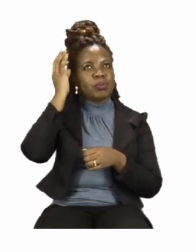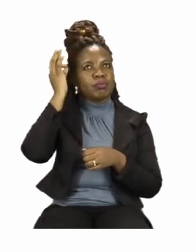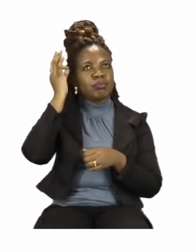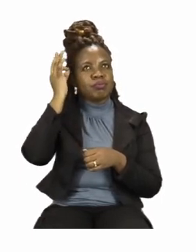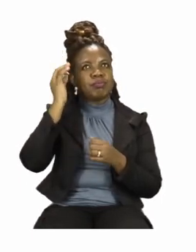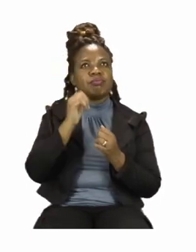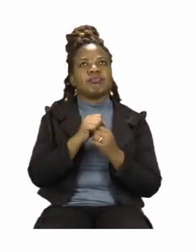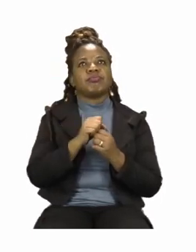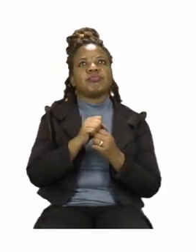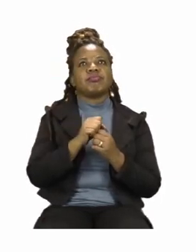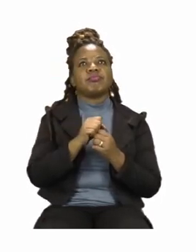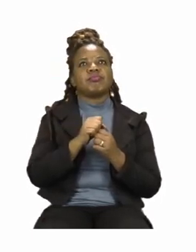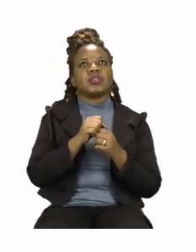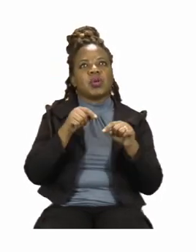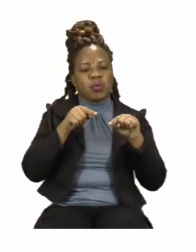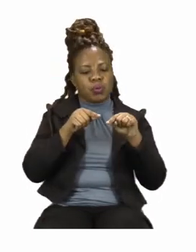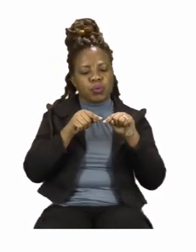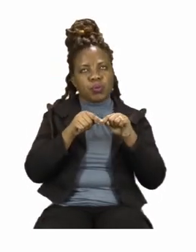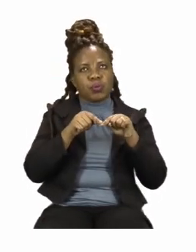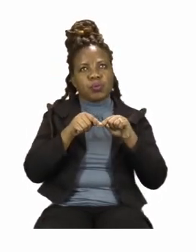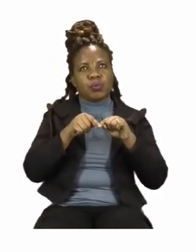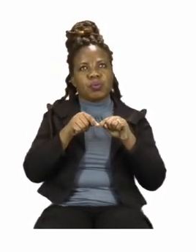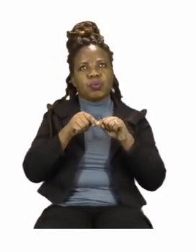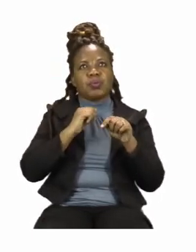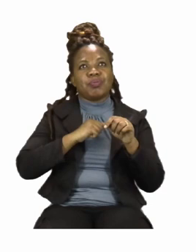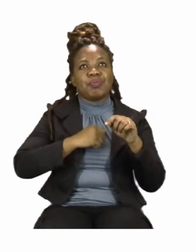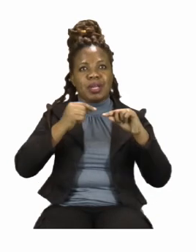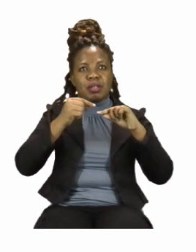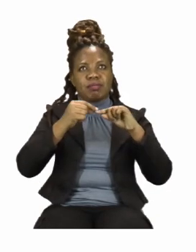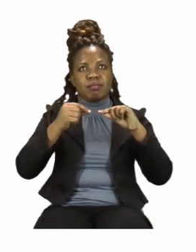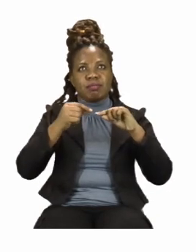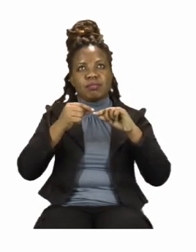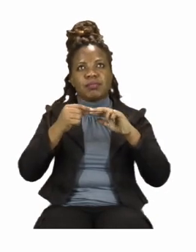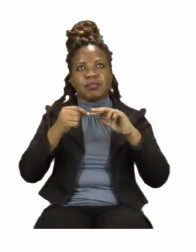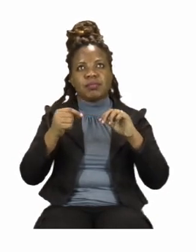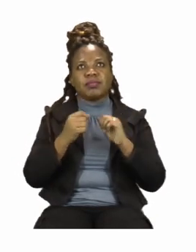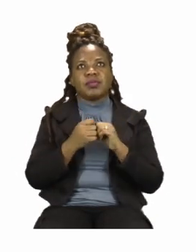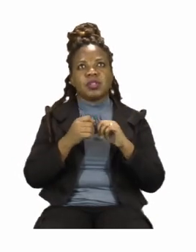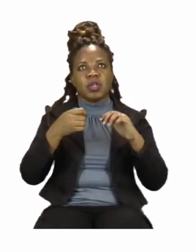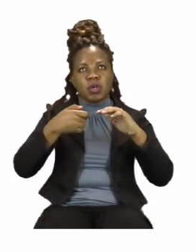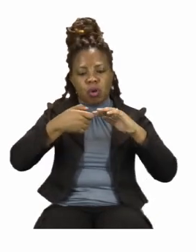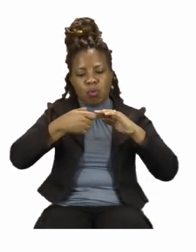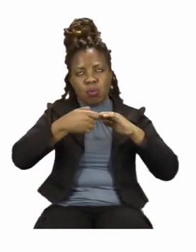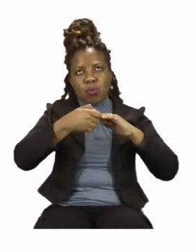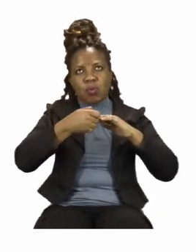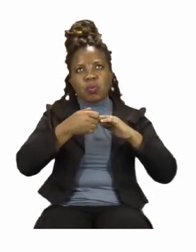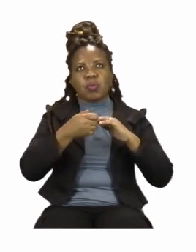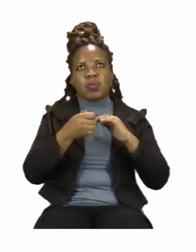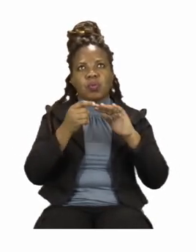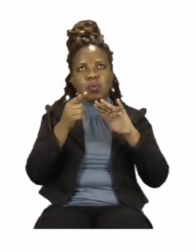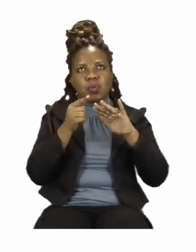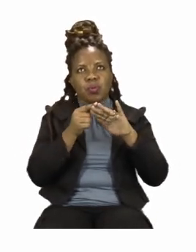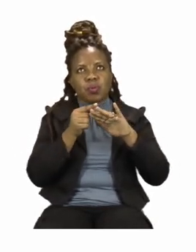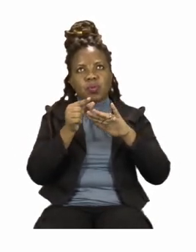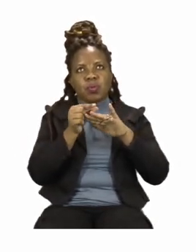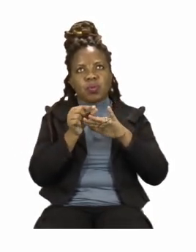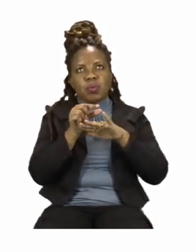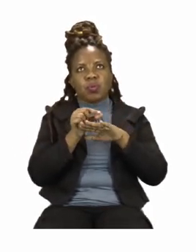I dress up and eat my food, ready to walk to school.